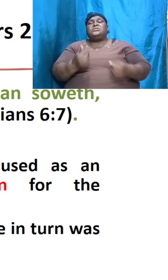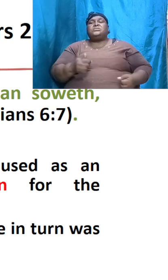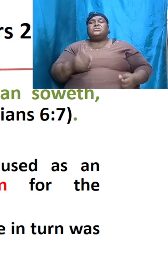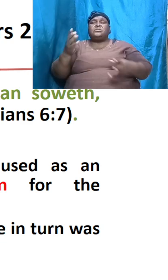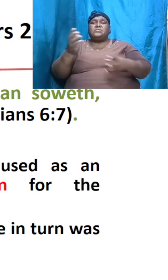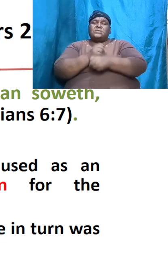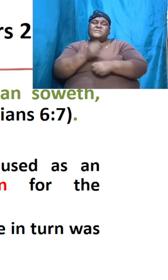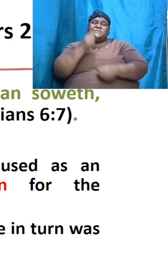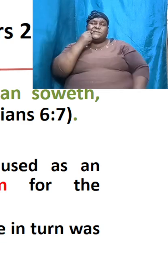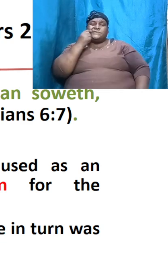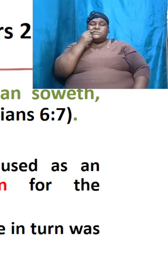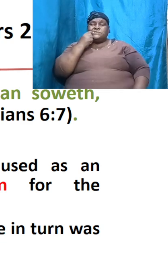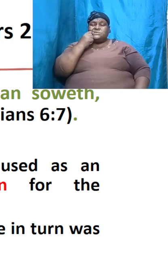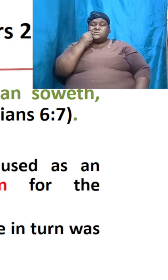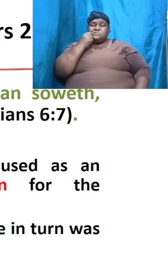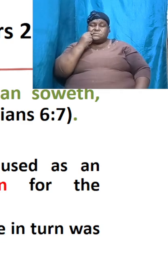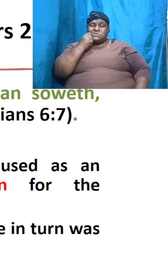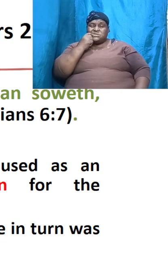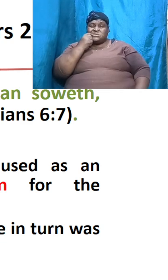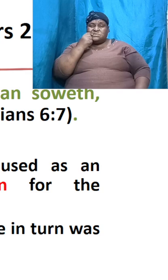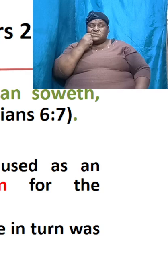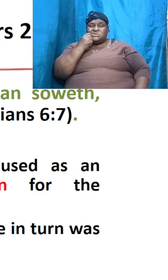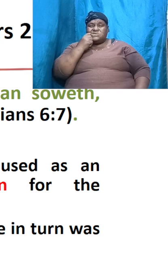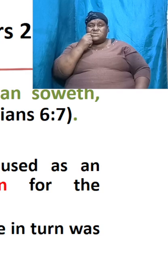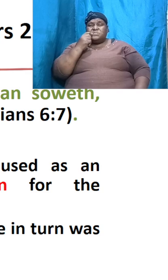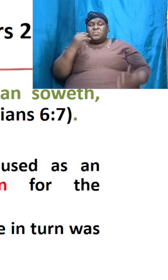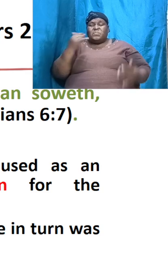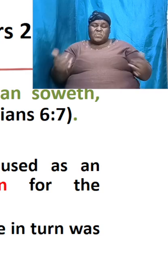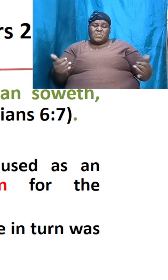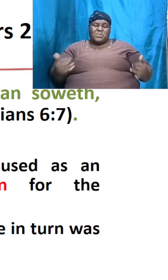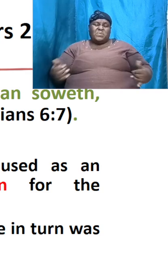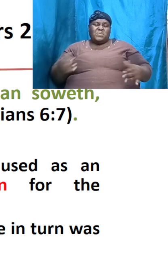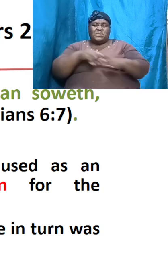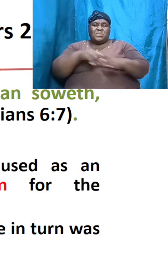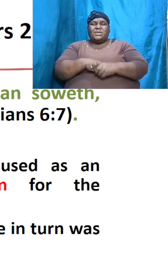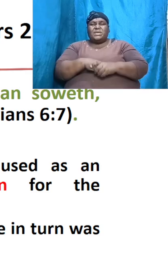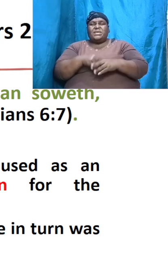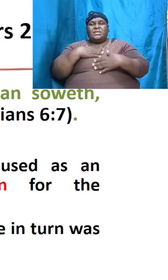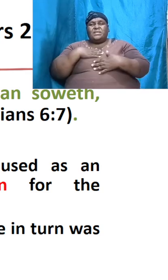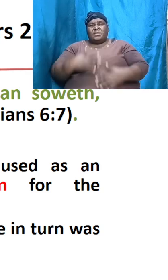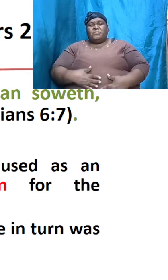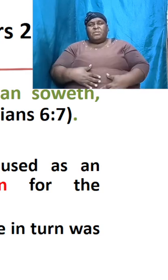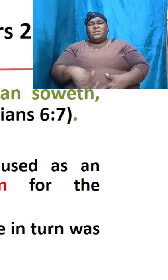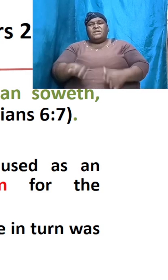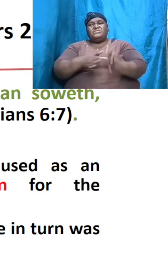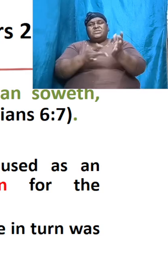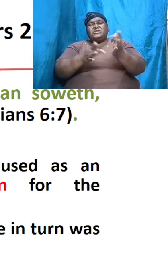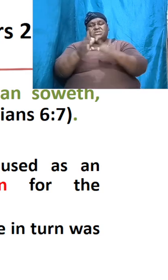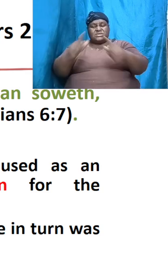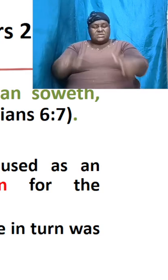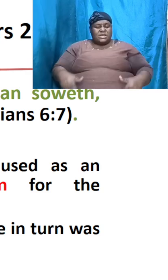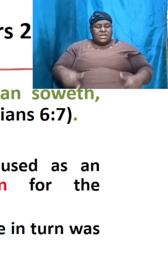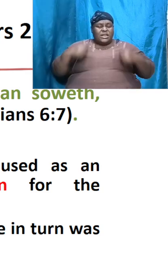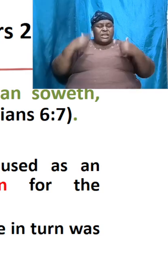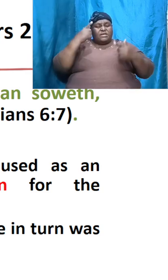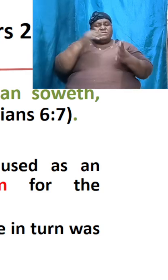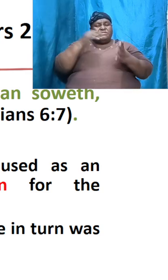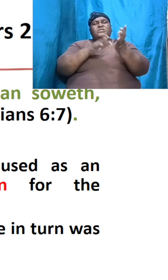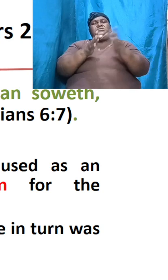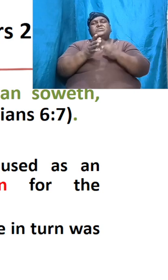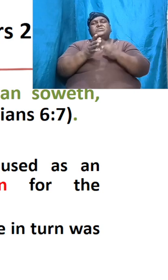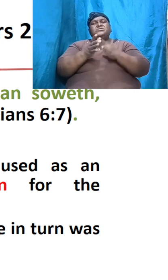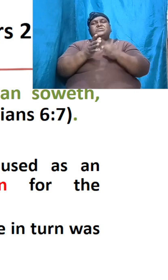seriously know that we are in the body know that we are walking know that we are